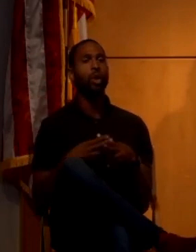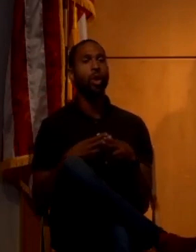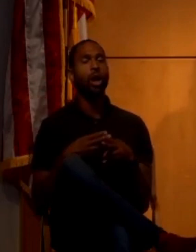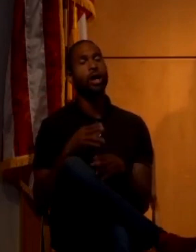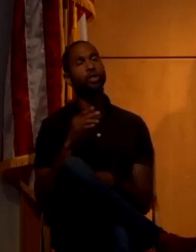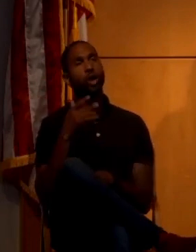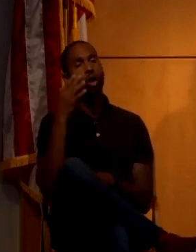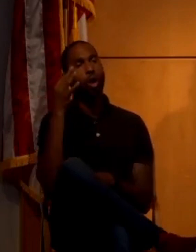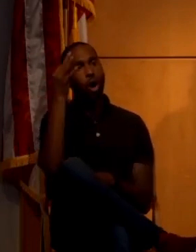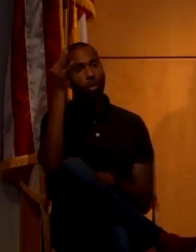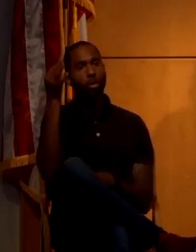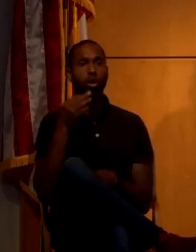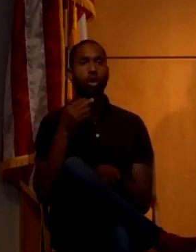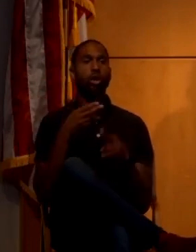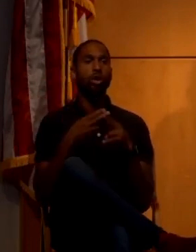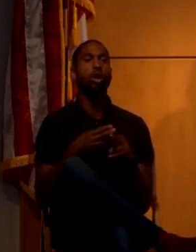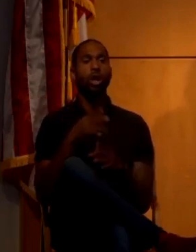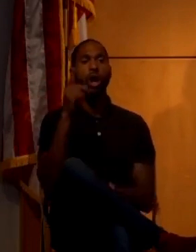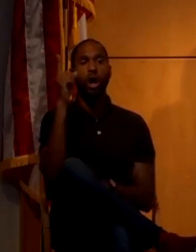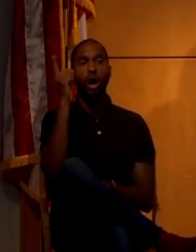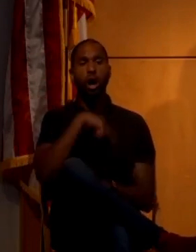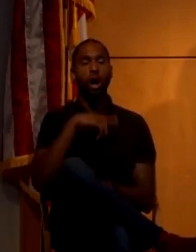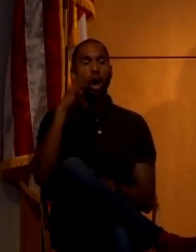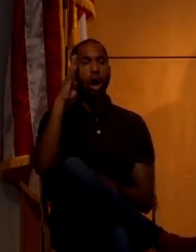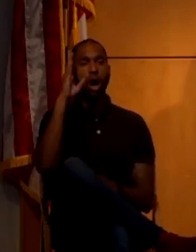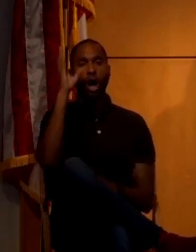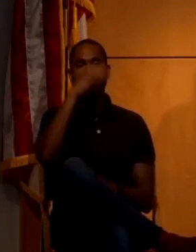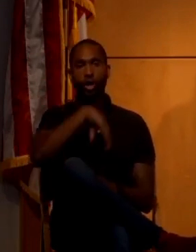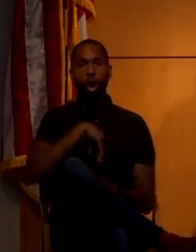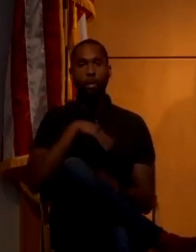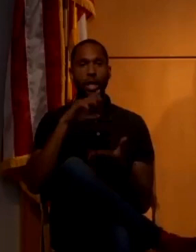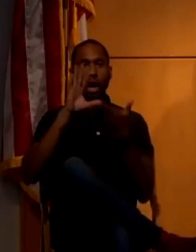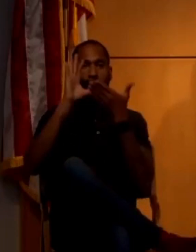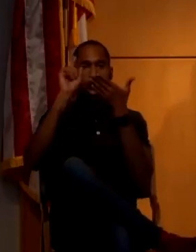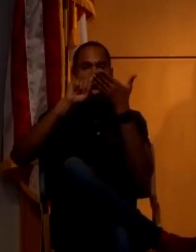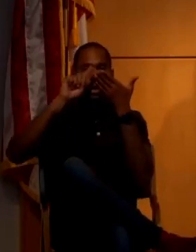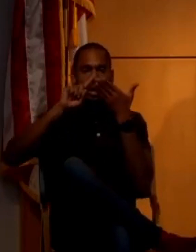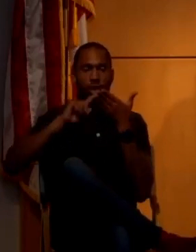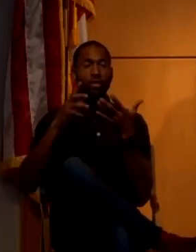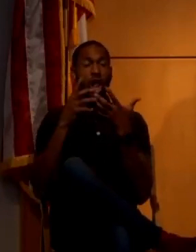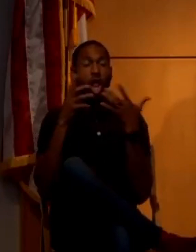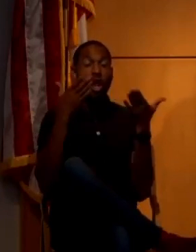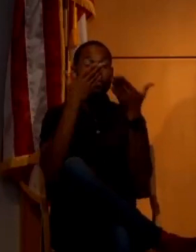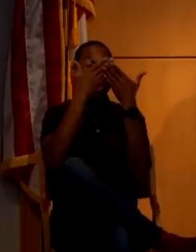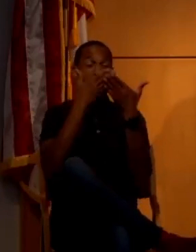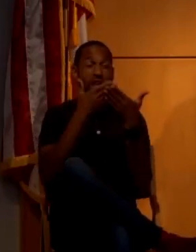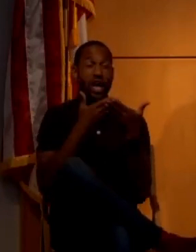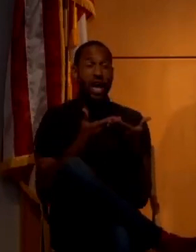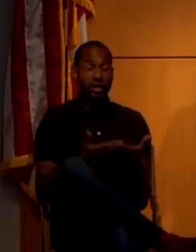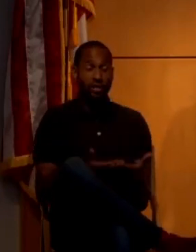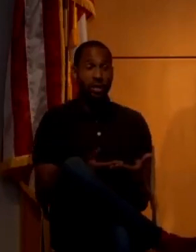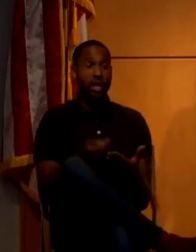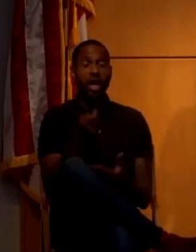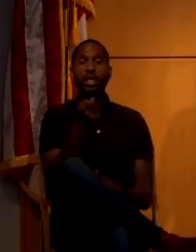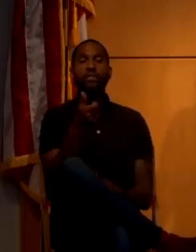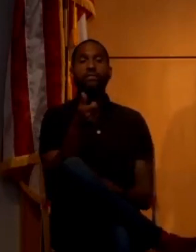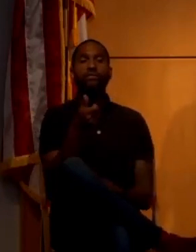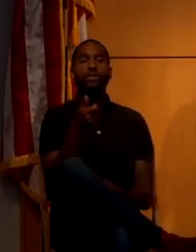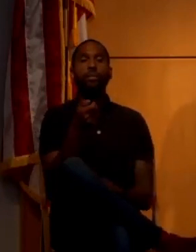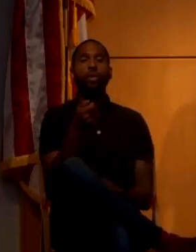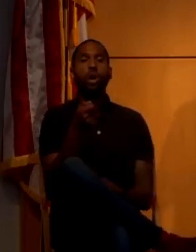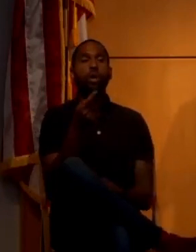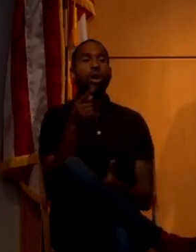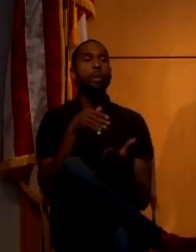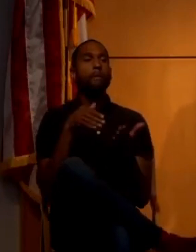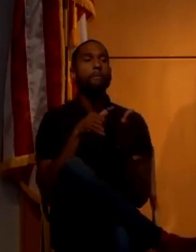it's almost always what we call anomaly hunting, um, where you, you, you have a huge amount of evidence. Um, you know, if like you flip a coin a million times,